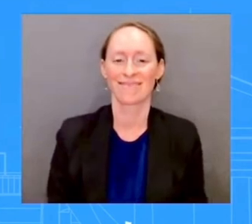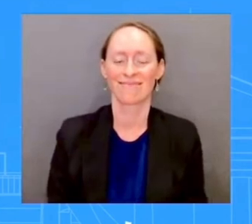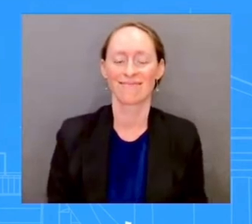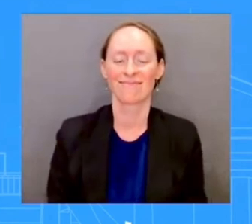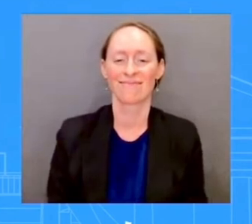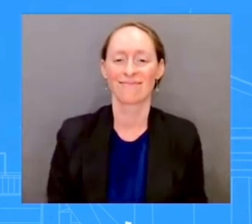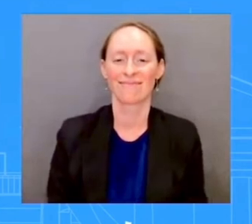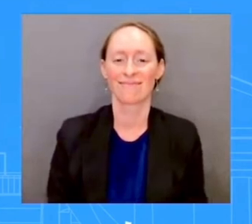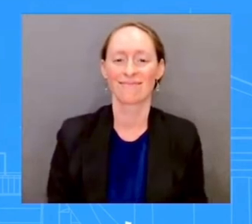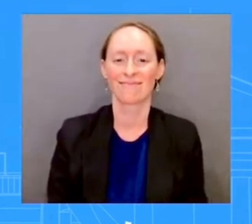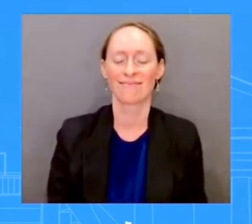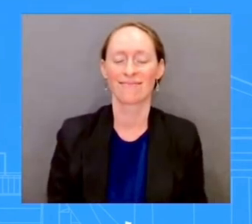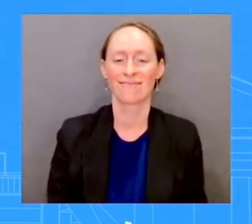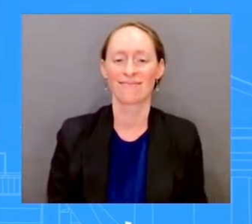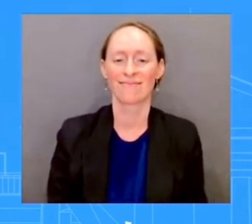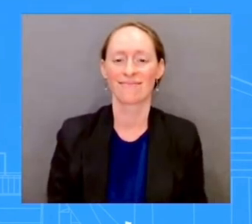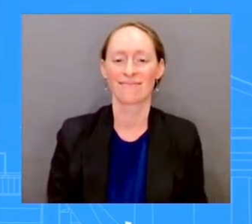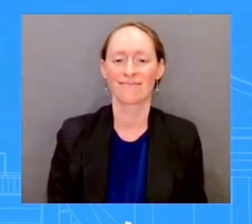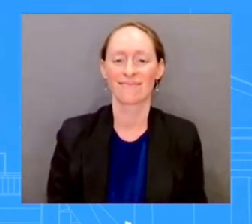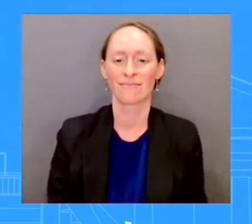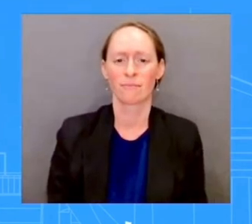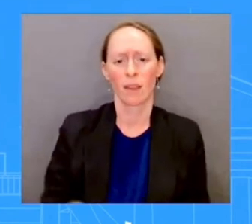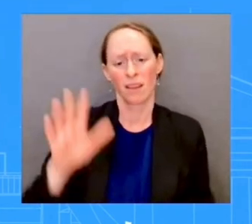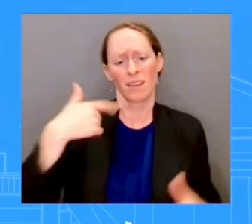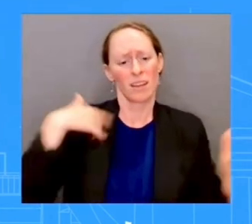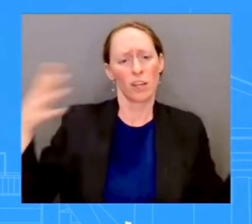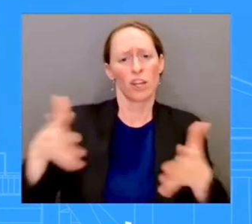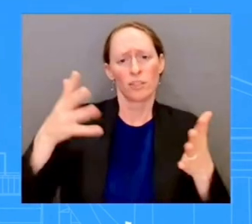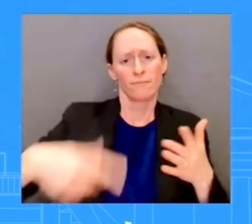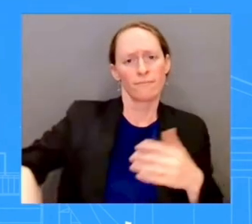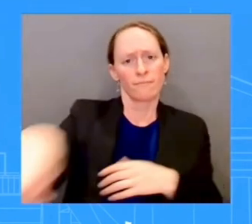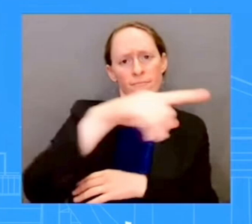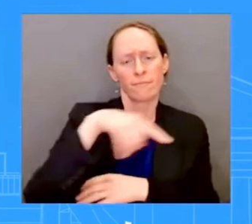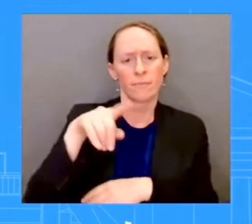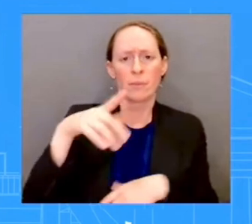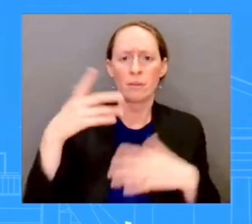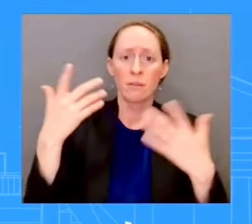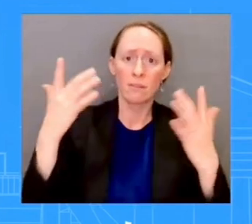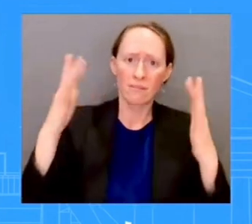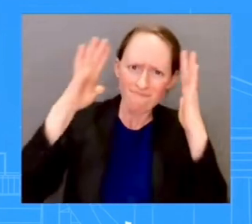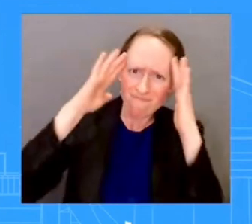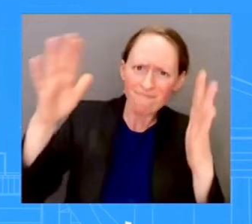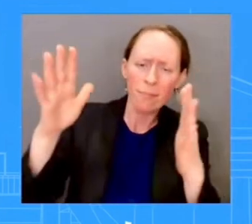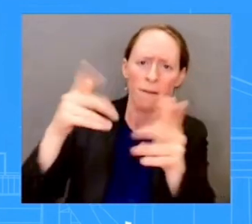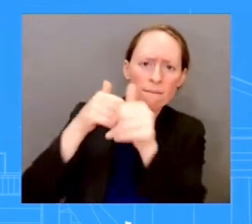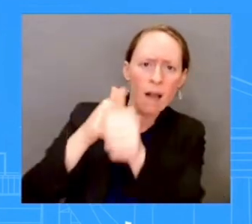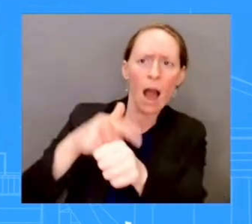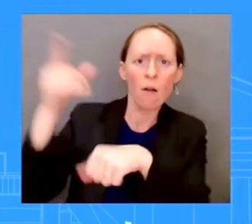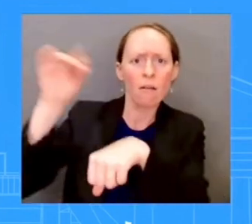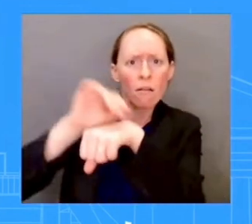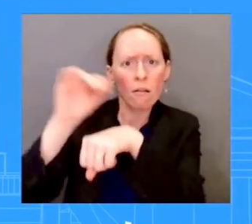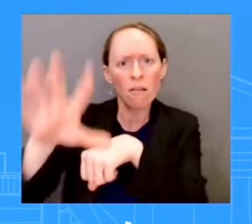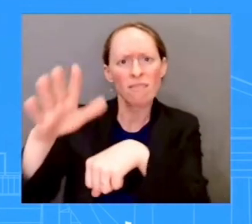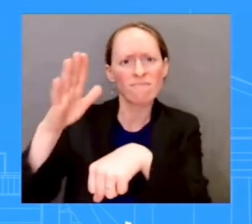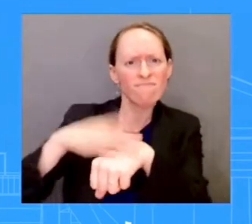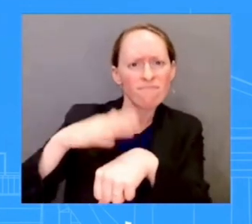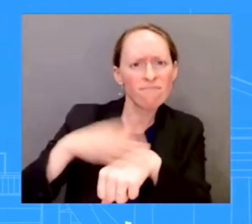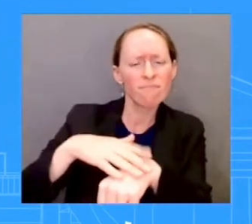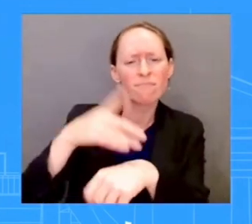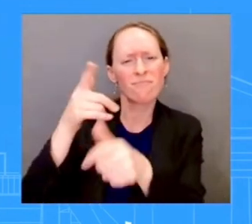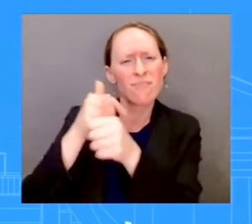first responders do not put your lives at risk by attempting to transverse, flooded, or damage areas. FEMA